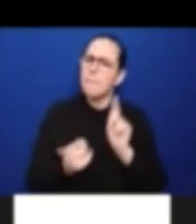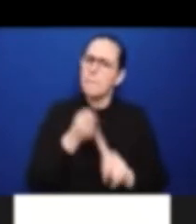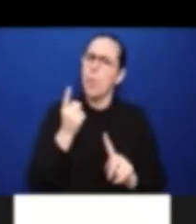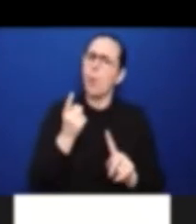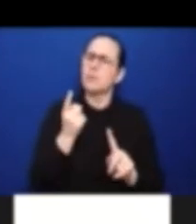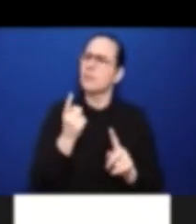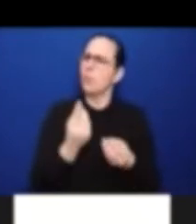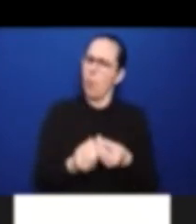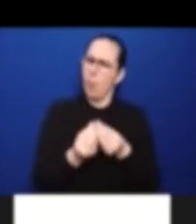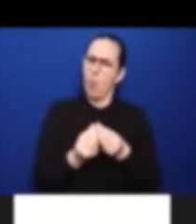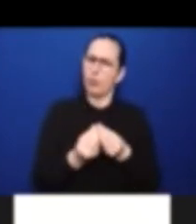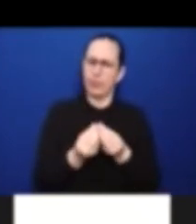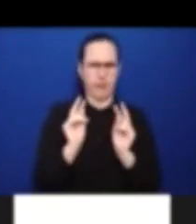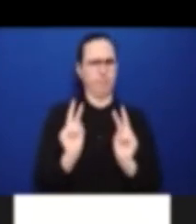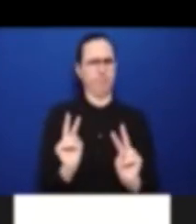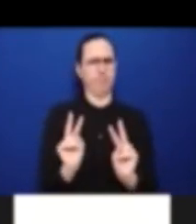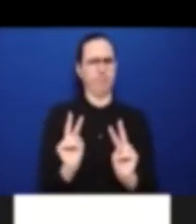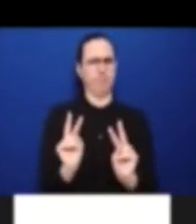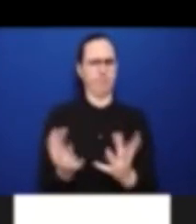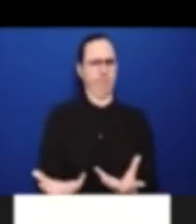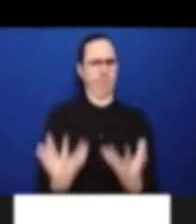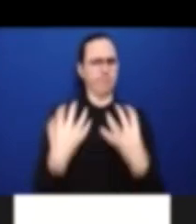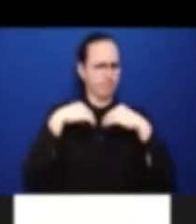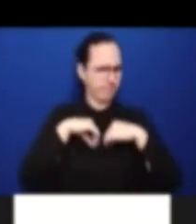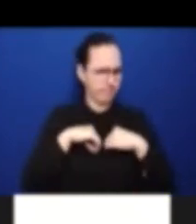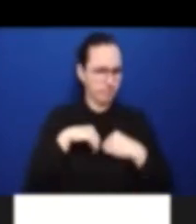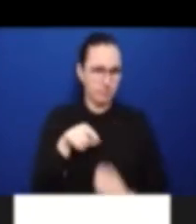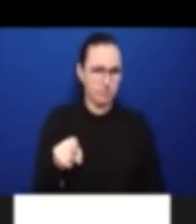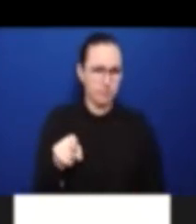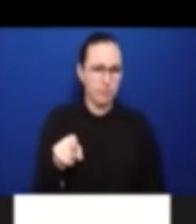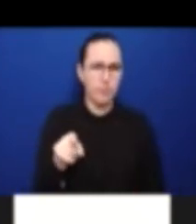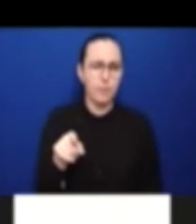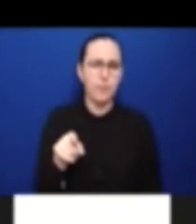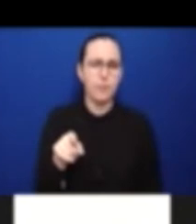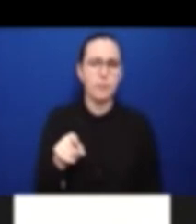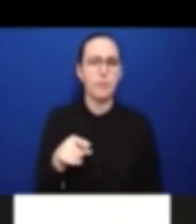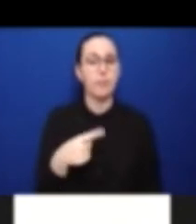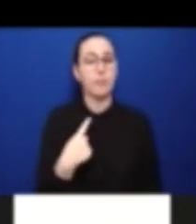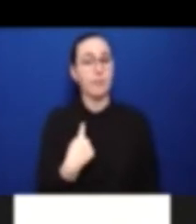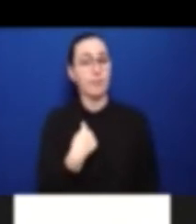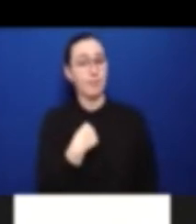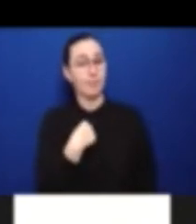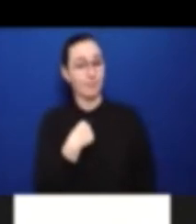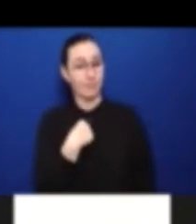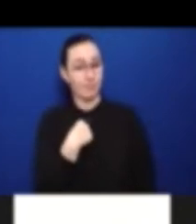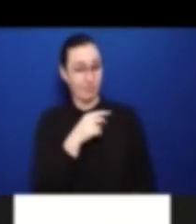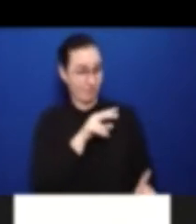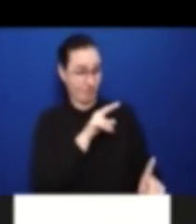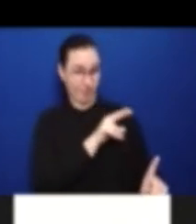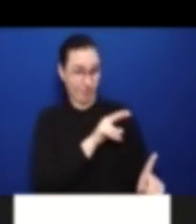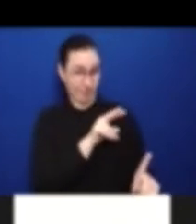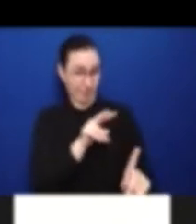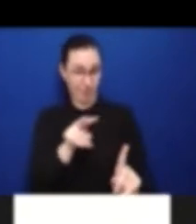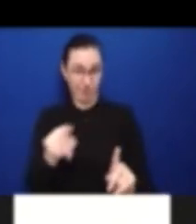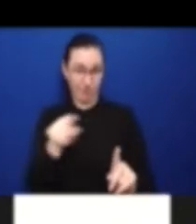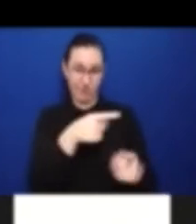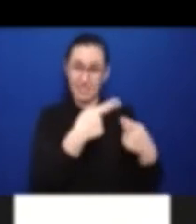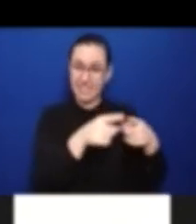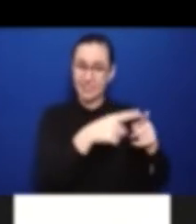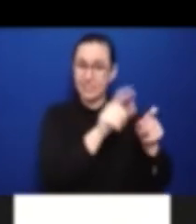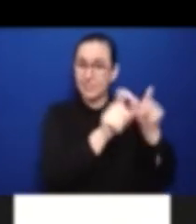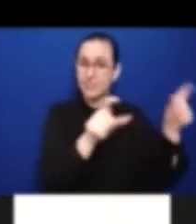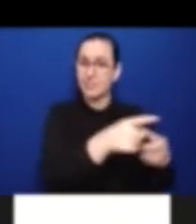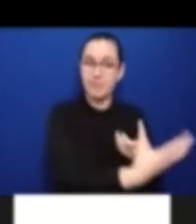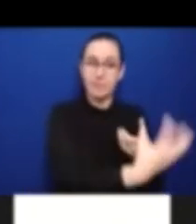I look at every stakeholder older, has a role to play. And so I guess, you know,